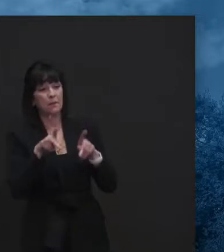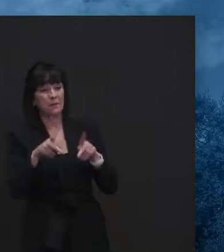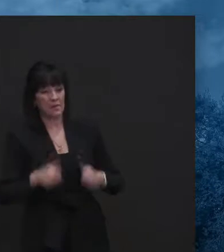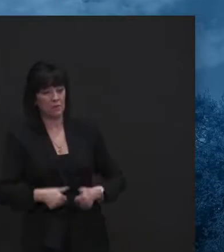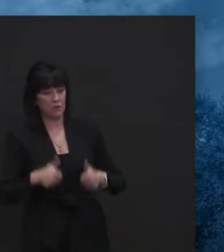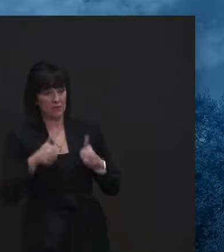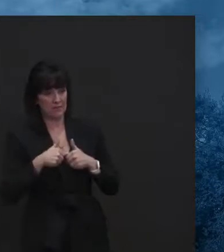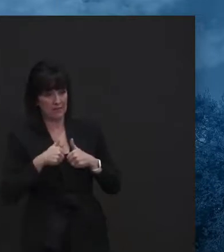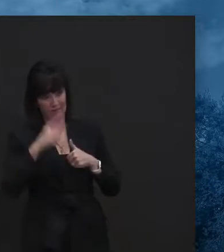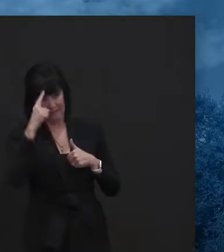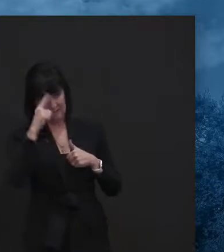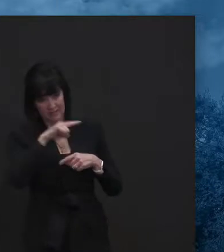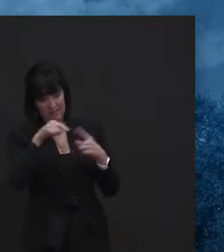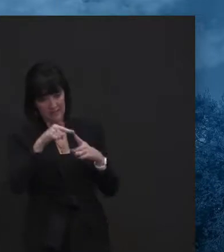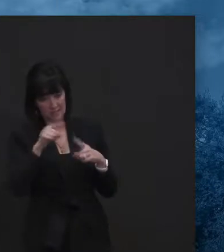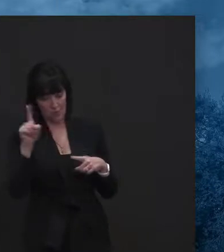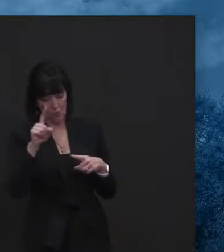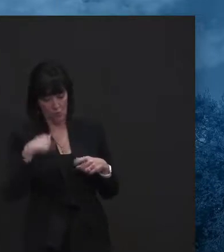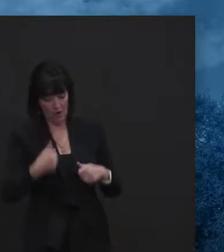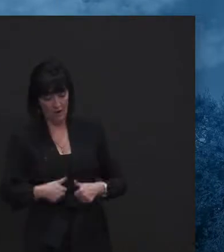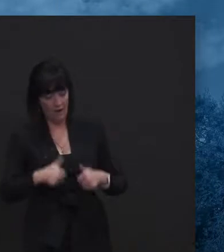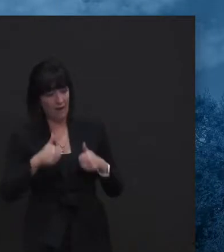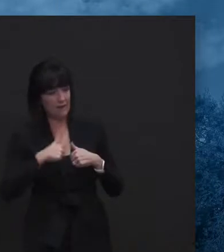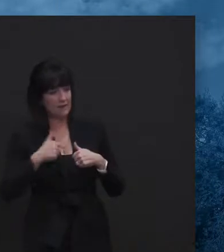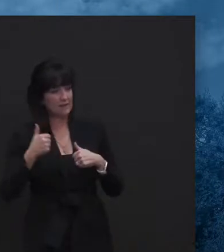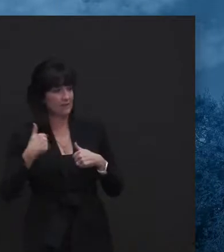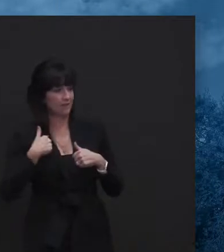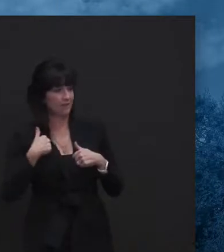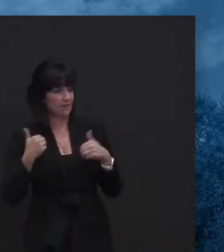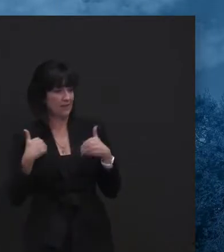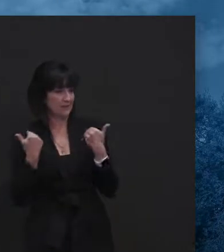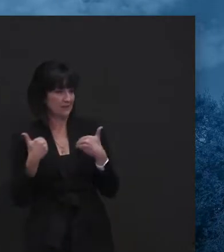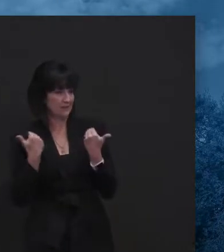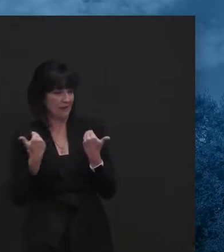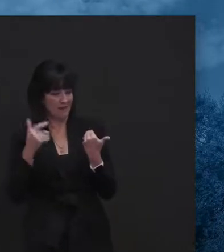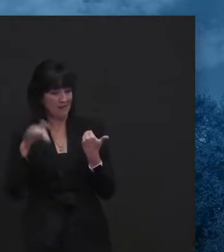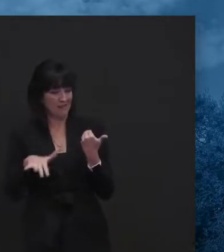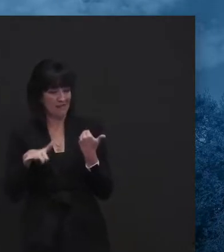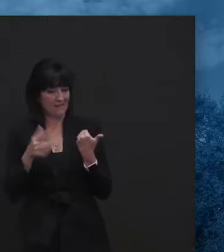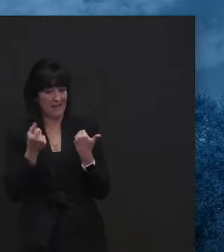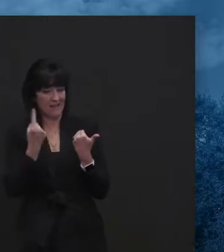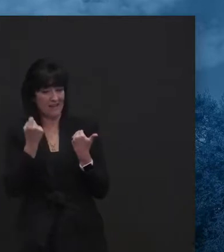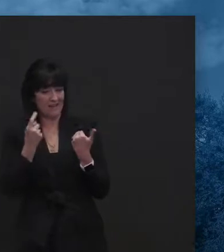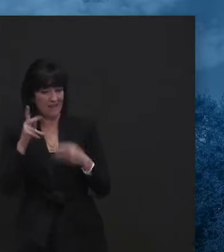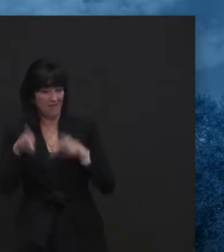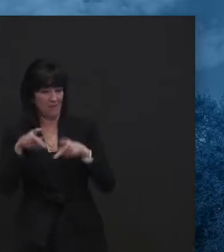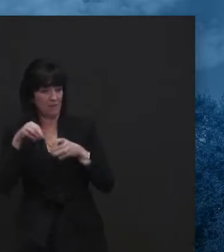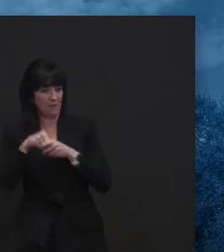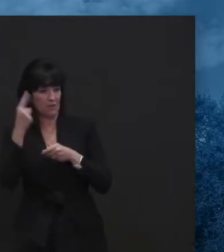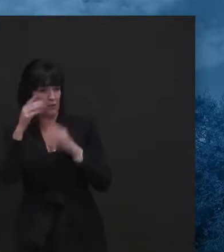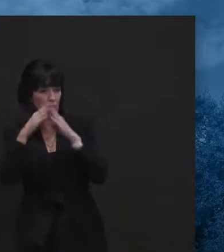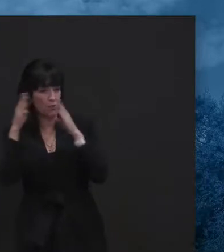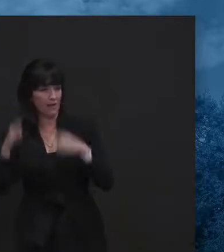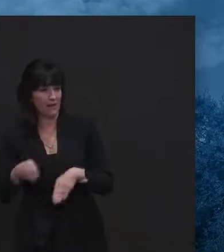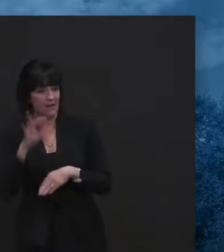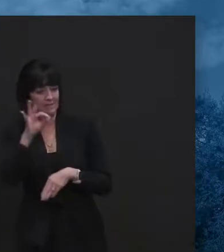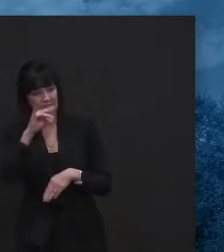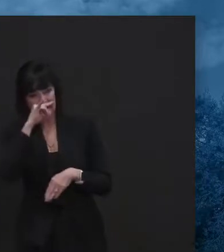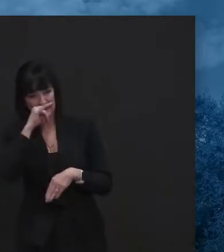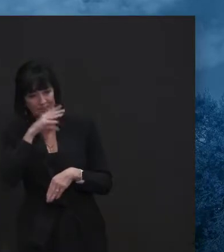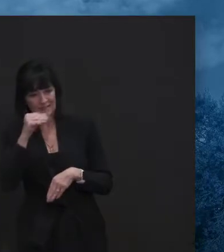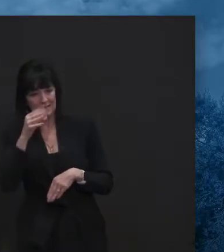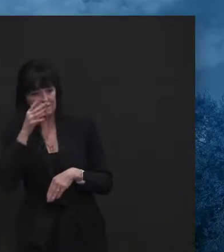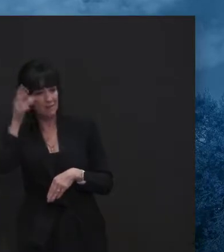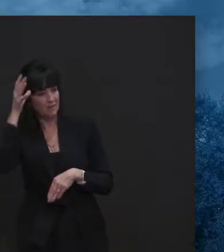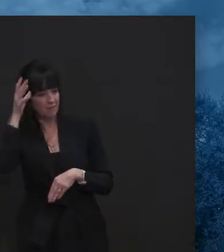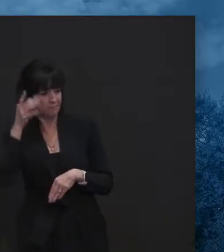about where I lived as a kid. There were 11 of us in that small house, nine, nine kids and my mom and dad, we